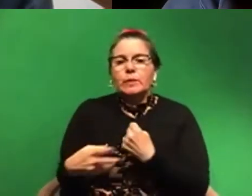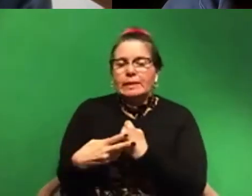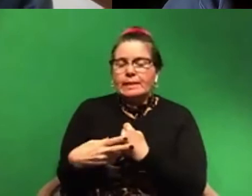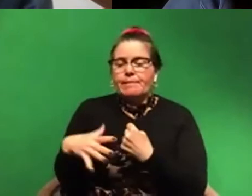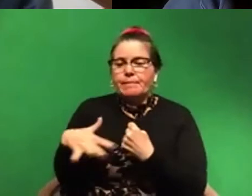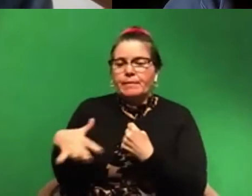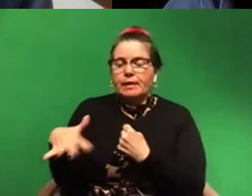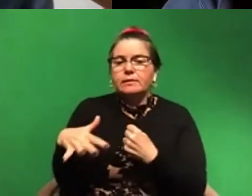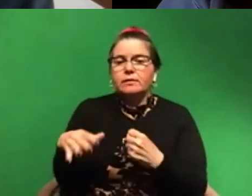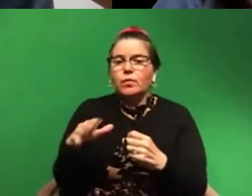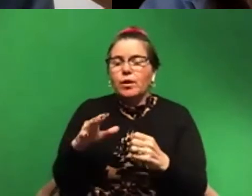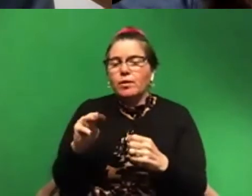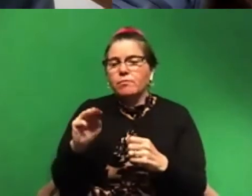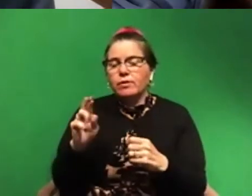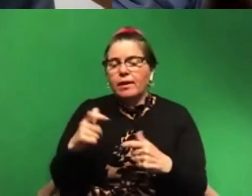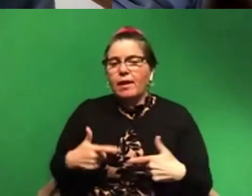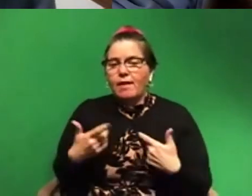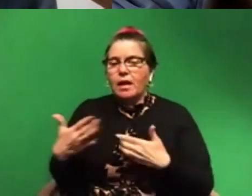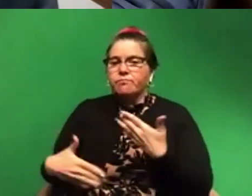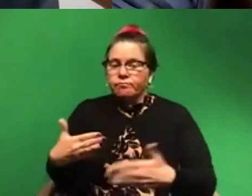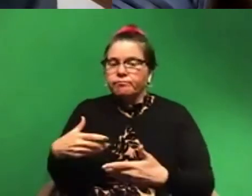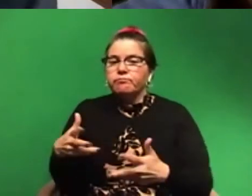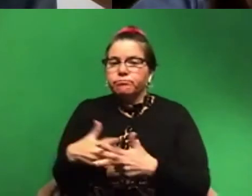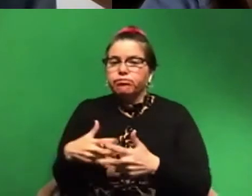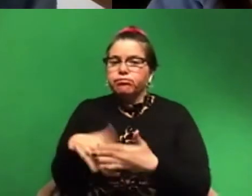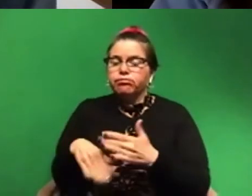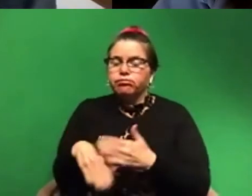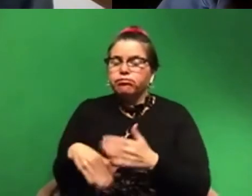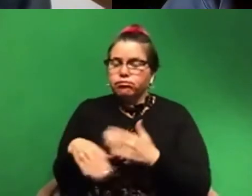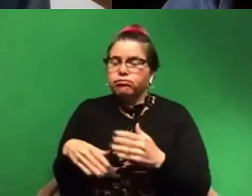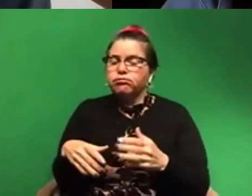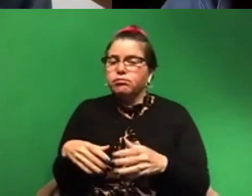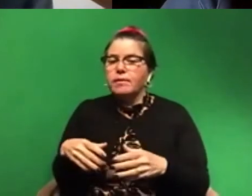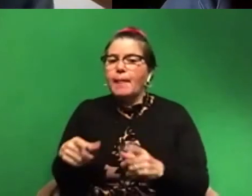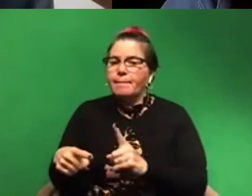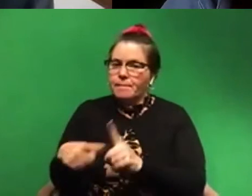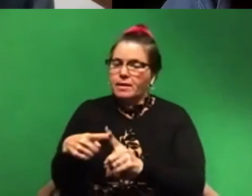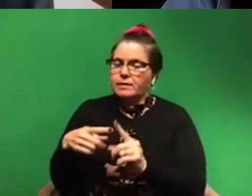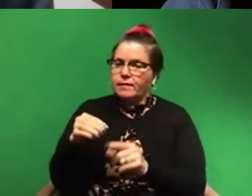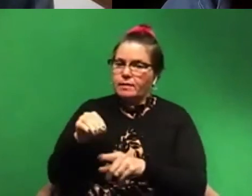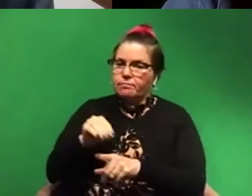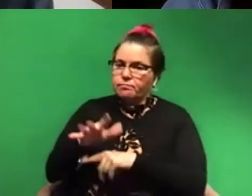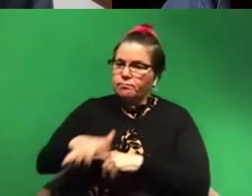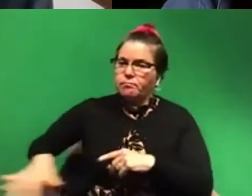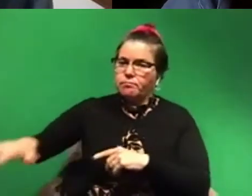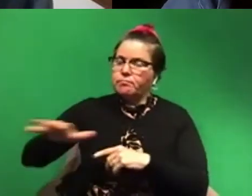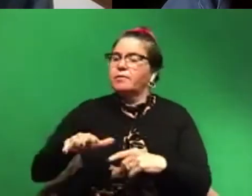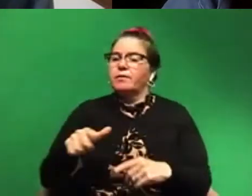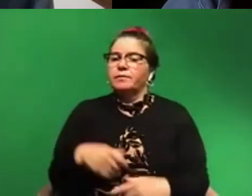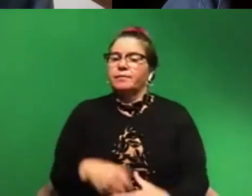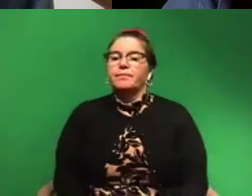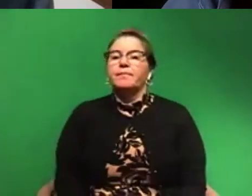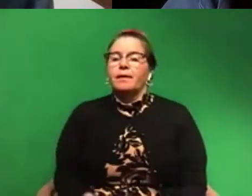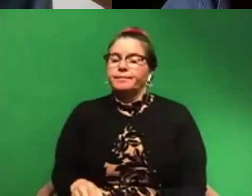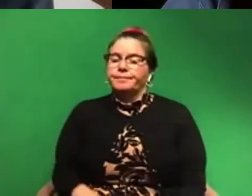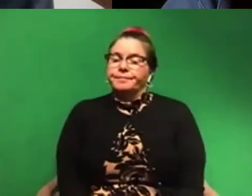marine life can live well, reproduce well, and positively affect the marine areas around them. So that's another way we can really positively affect